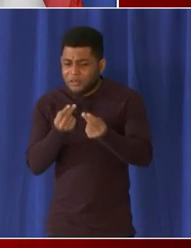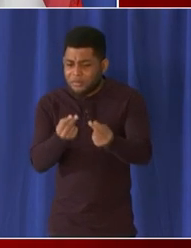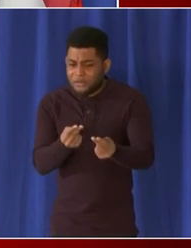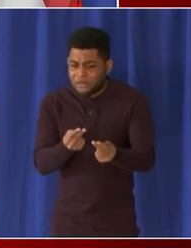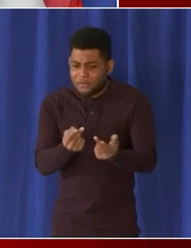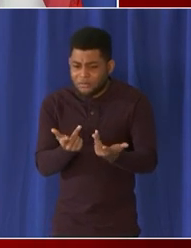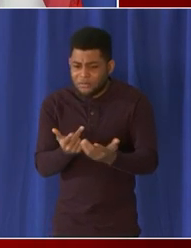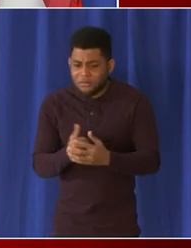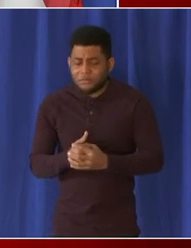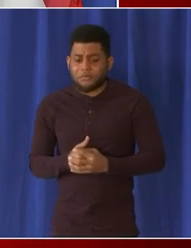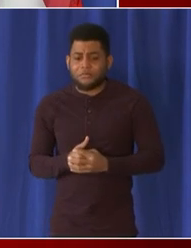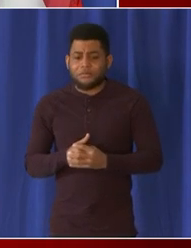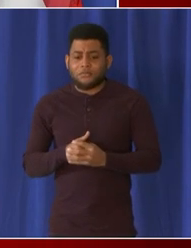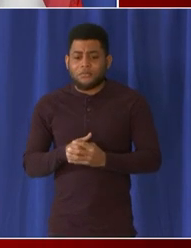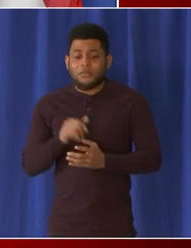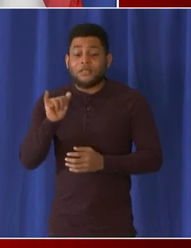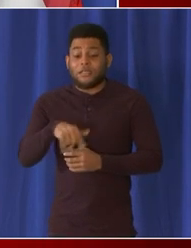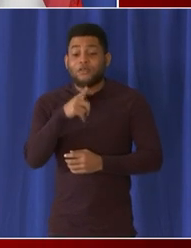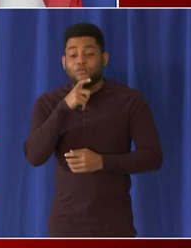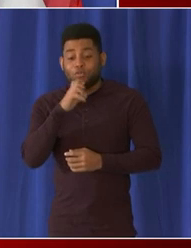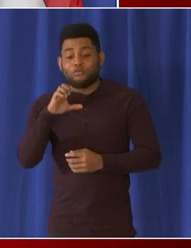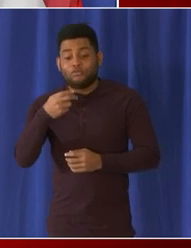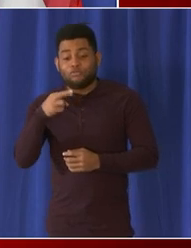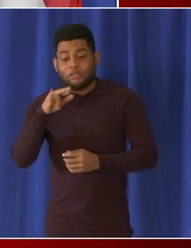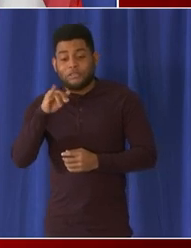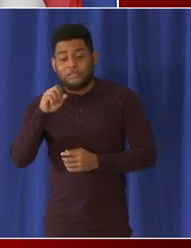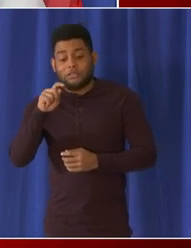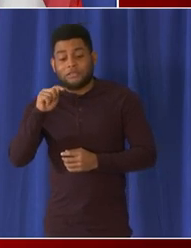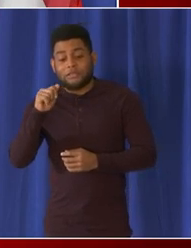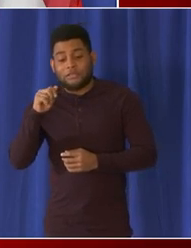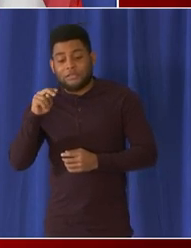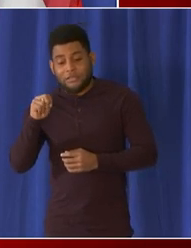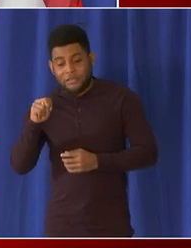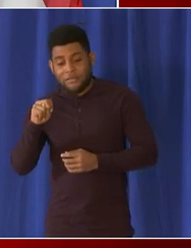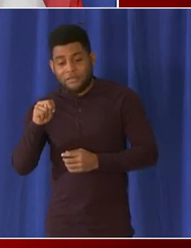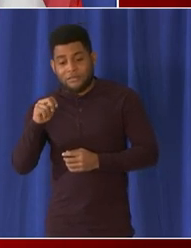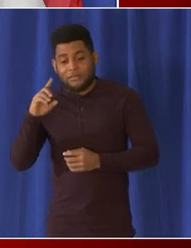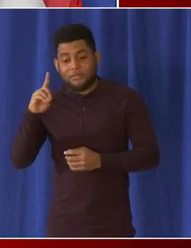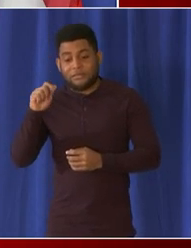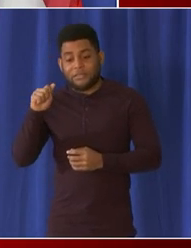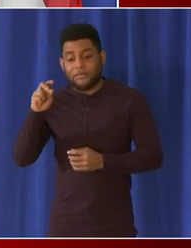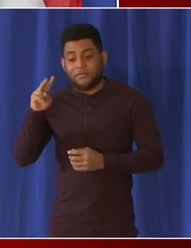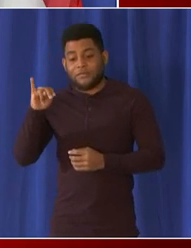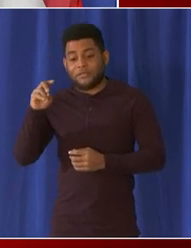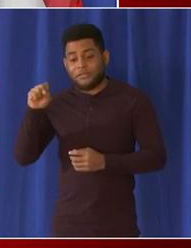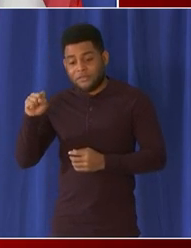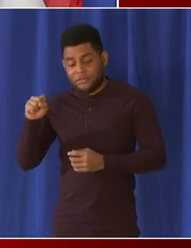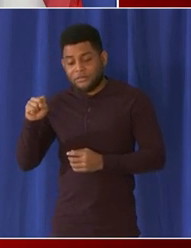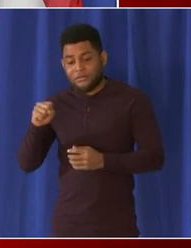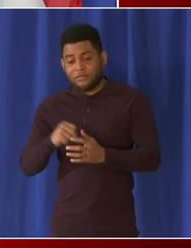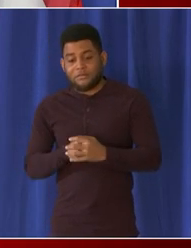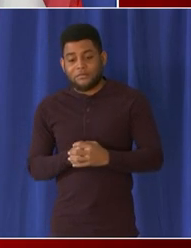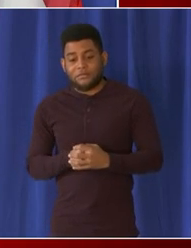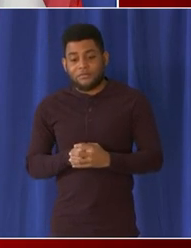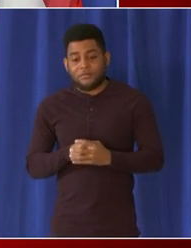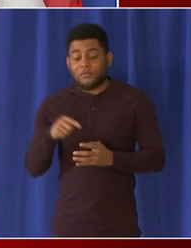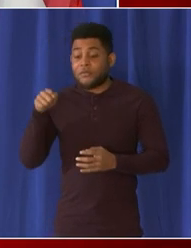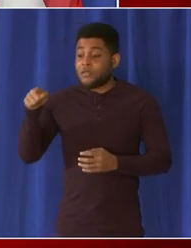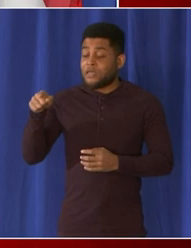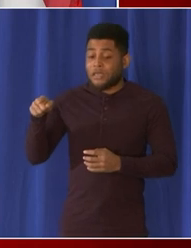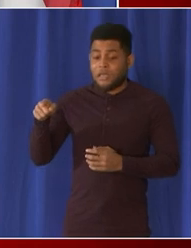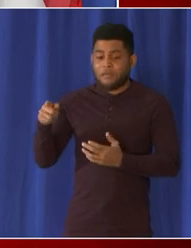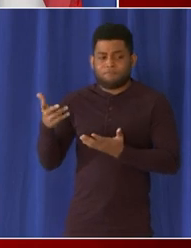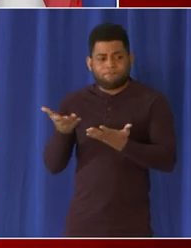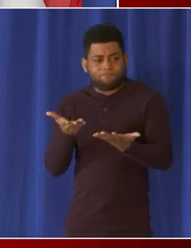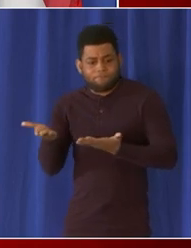christina davis who is just an outstanding employee for us uh and has been at dpw i think she has